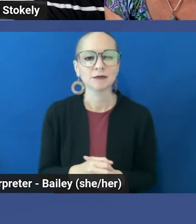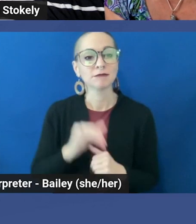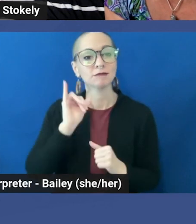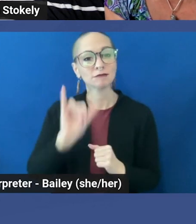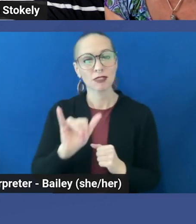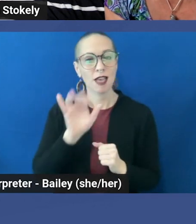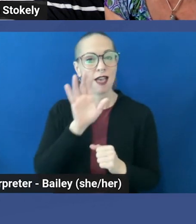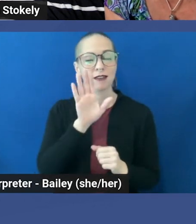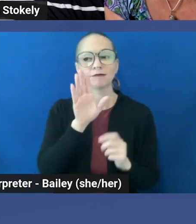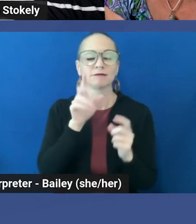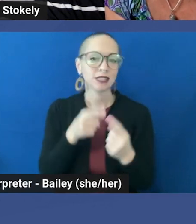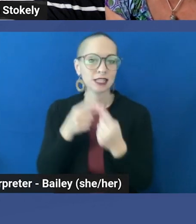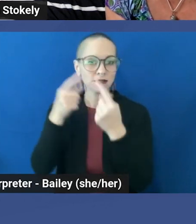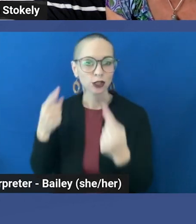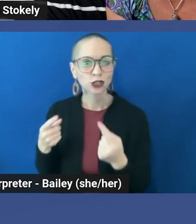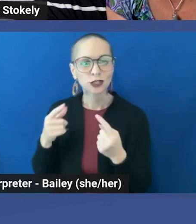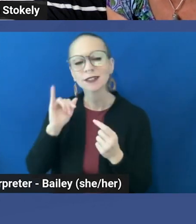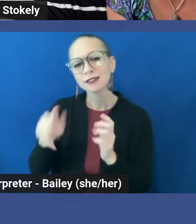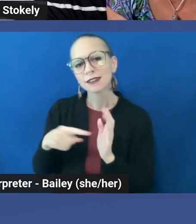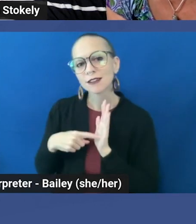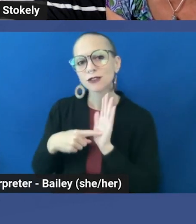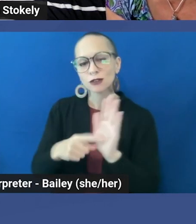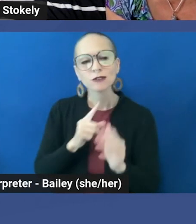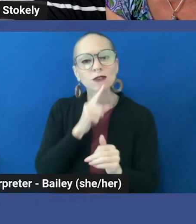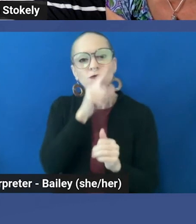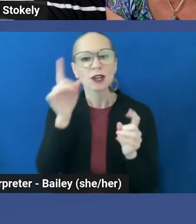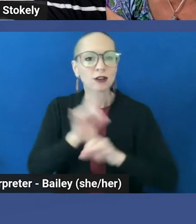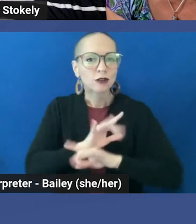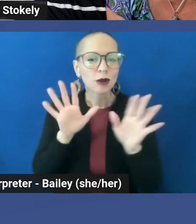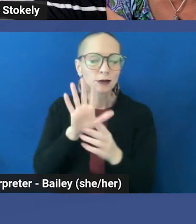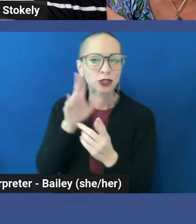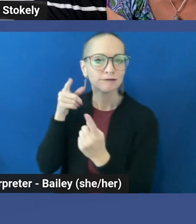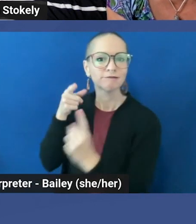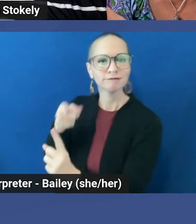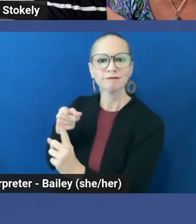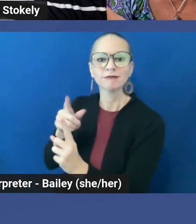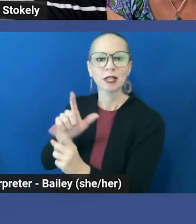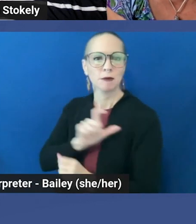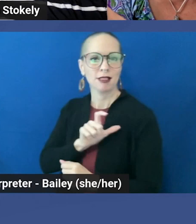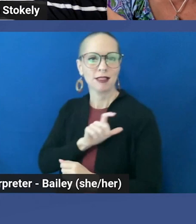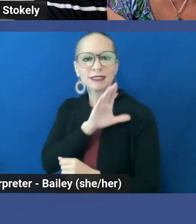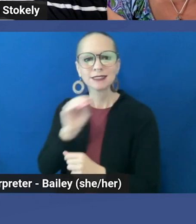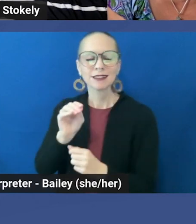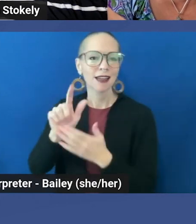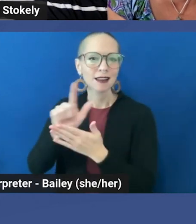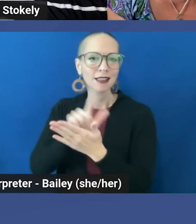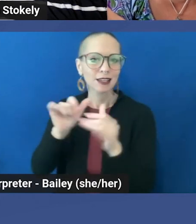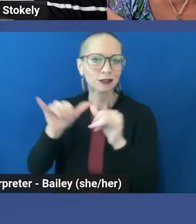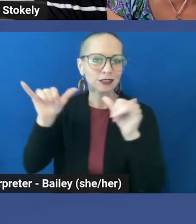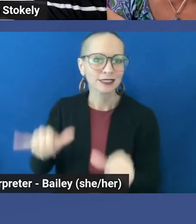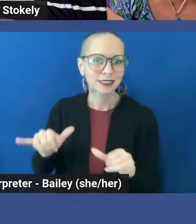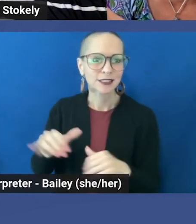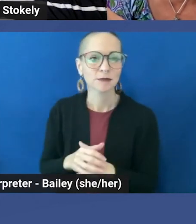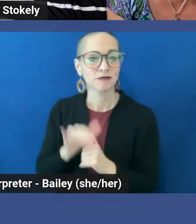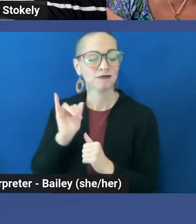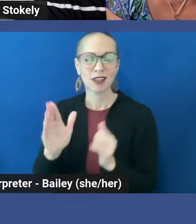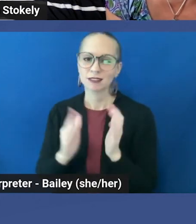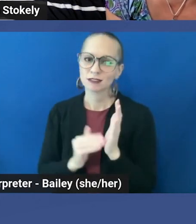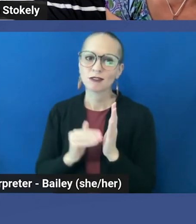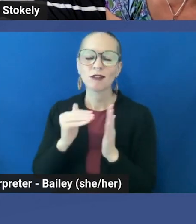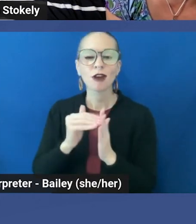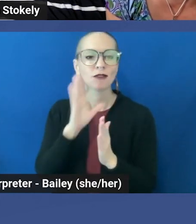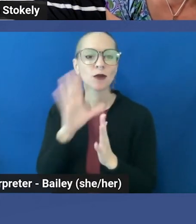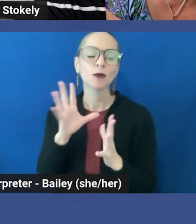inversion suggests that the real corruption lies within the police and legal system, which is often complicit